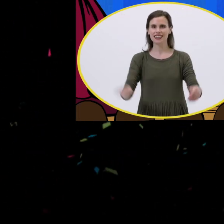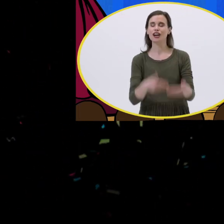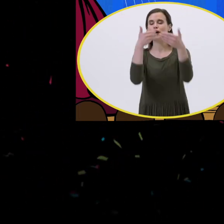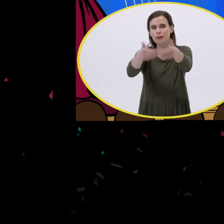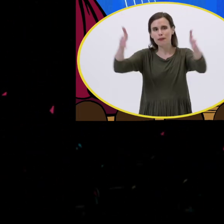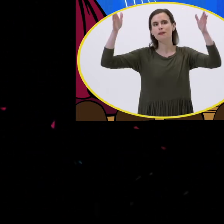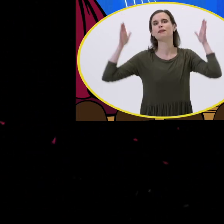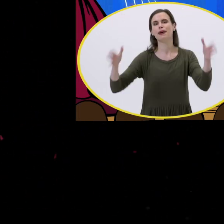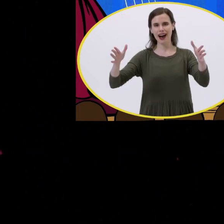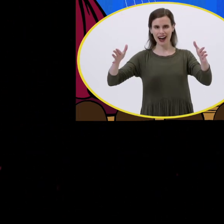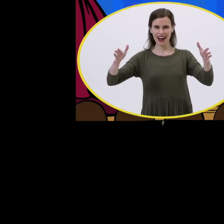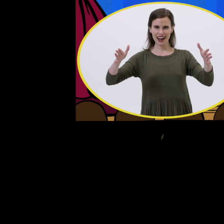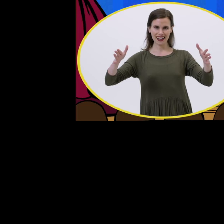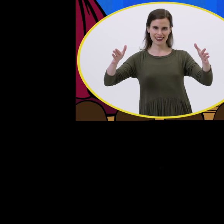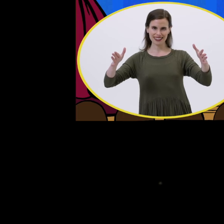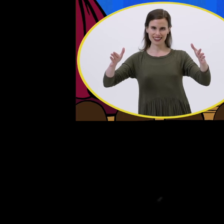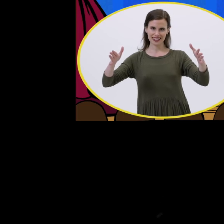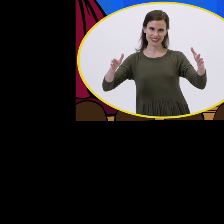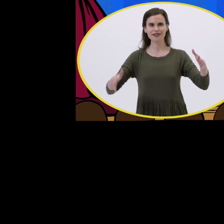Boss!